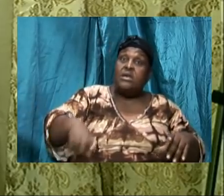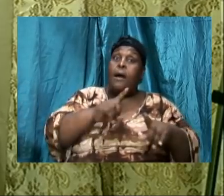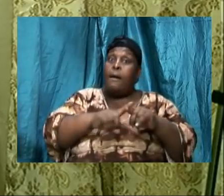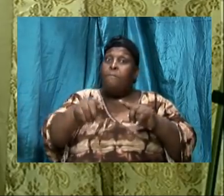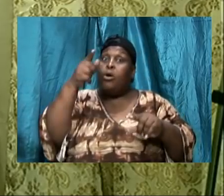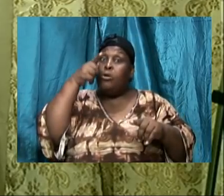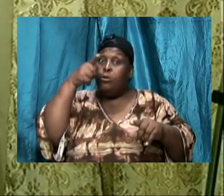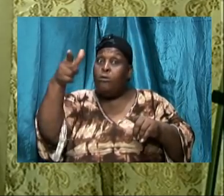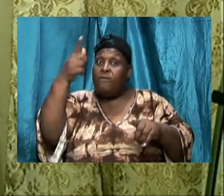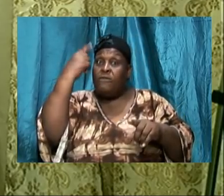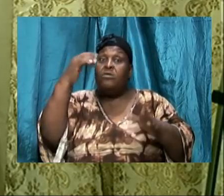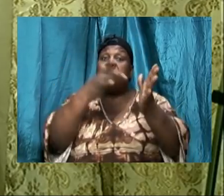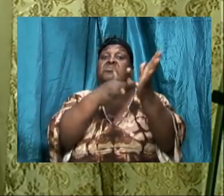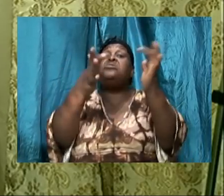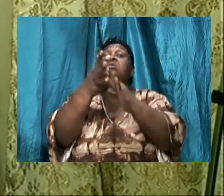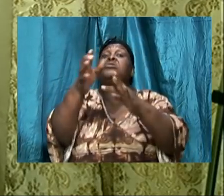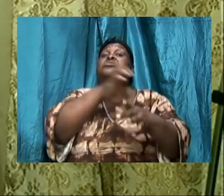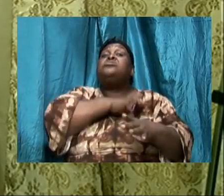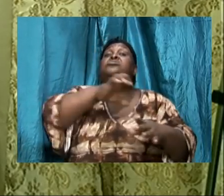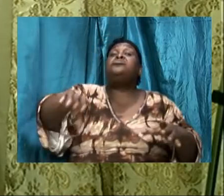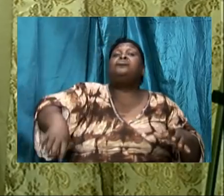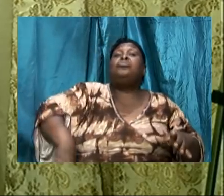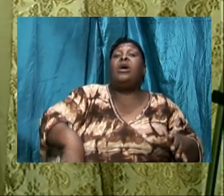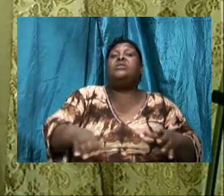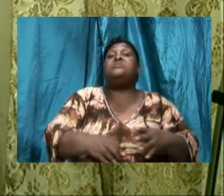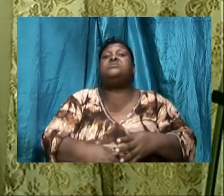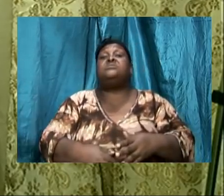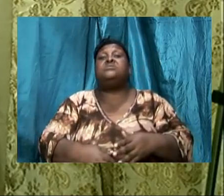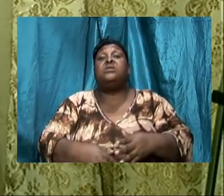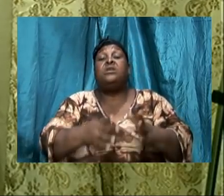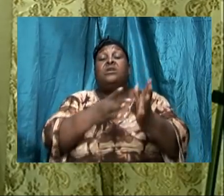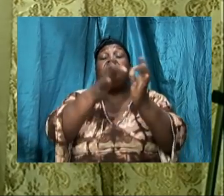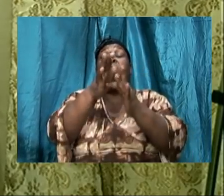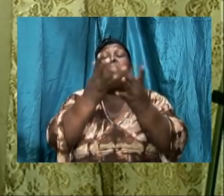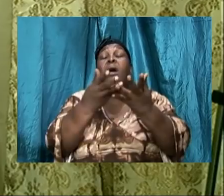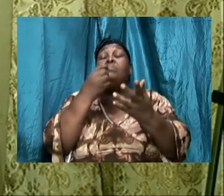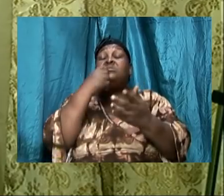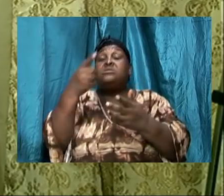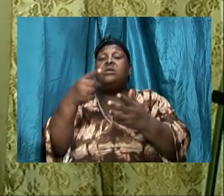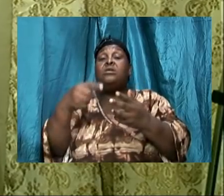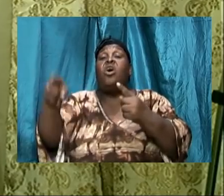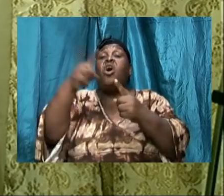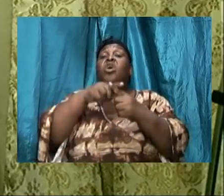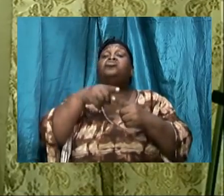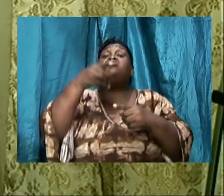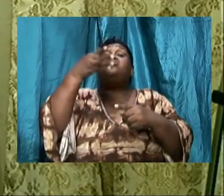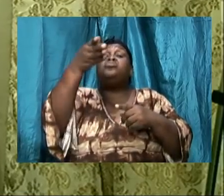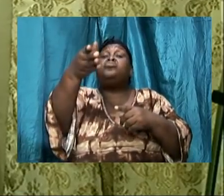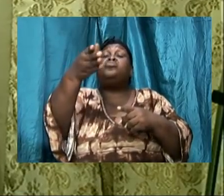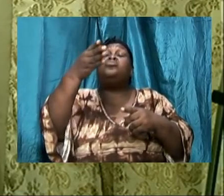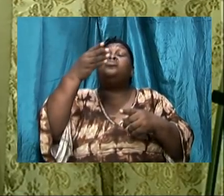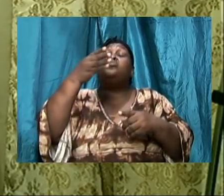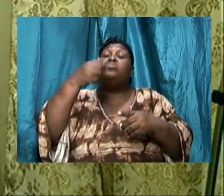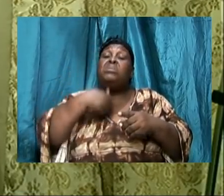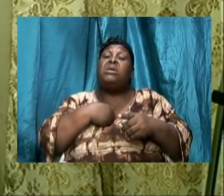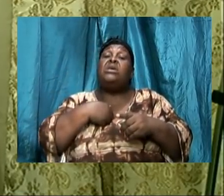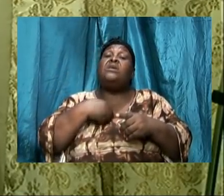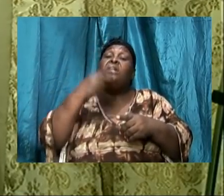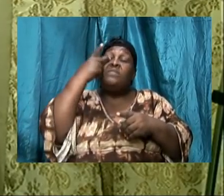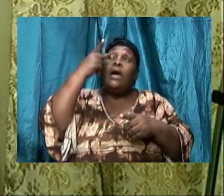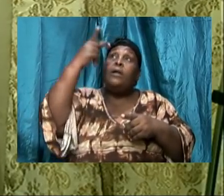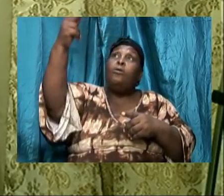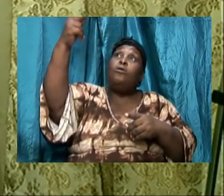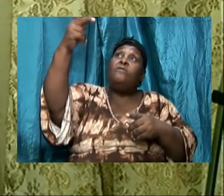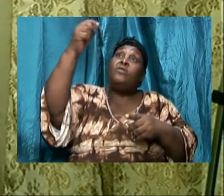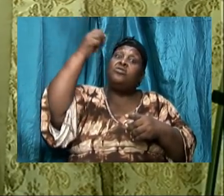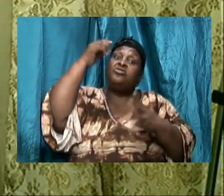establish the mindset that unto them that look for him will he appear the second time without